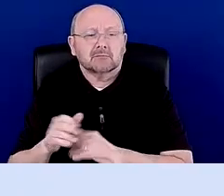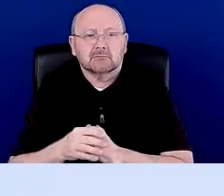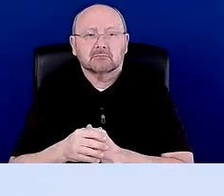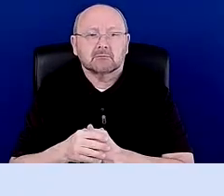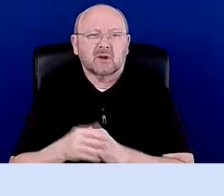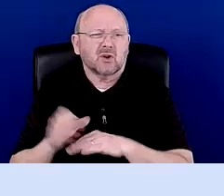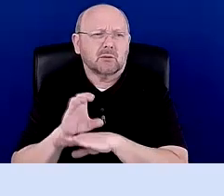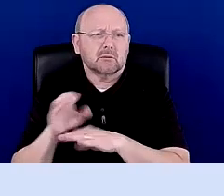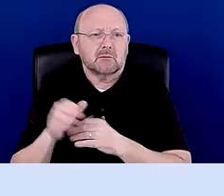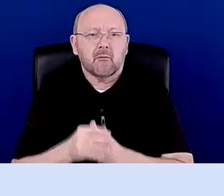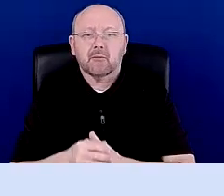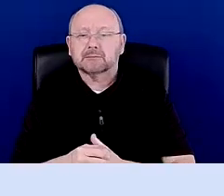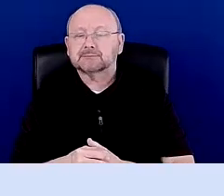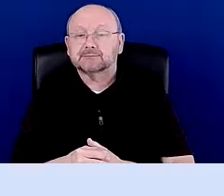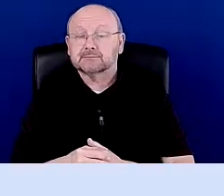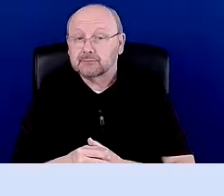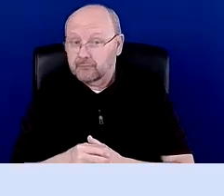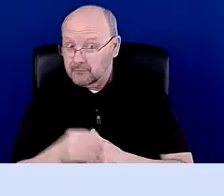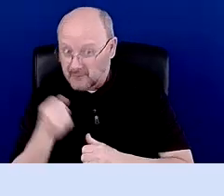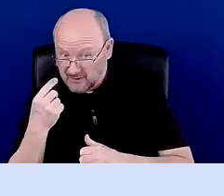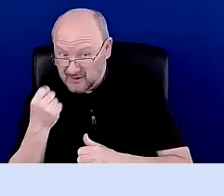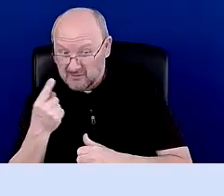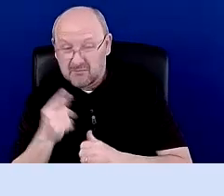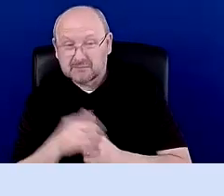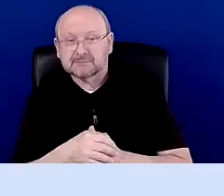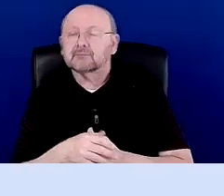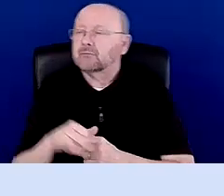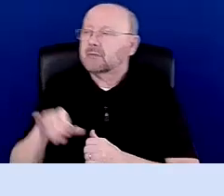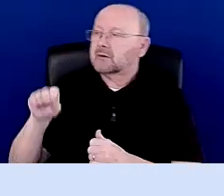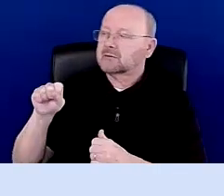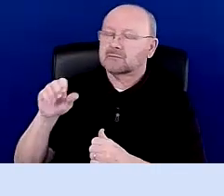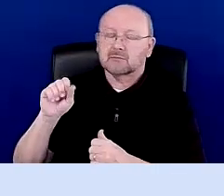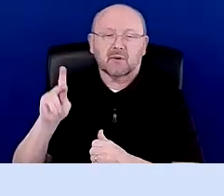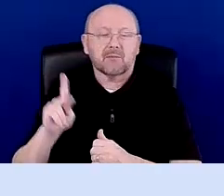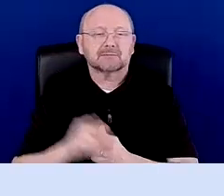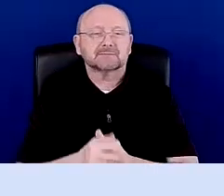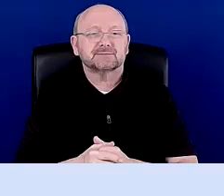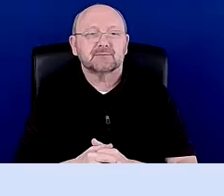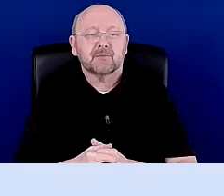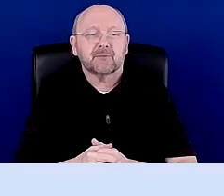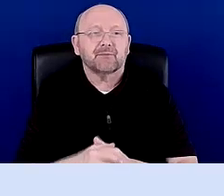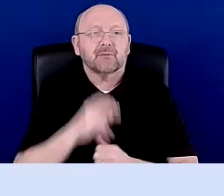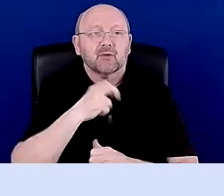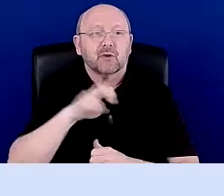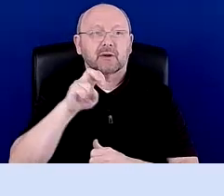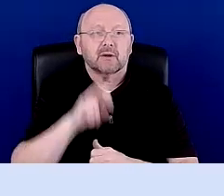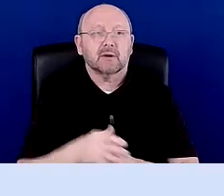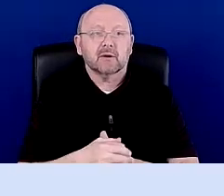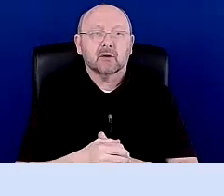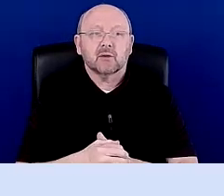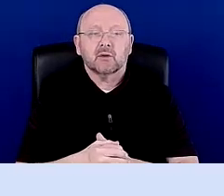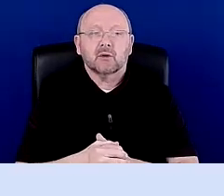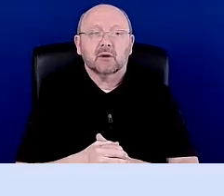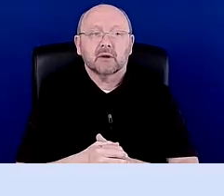Yeah. Okay. So does that make, does that make sense? Yes. Okay. Okay. So yeah. So transitioning into this other category.